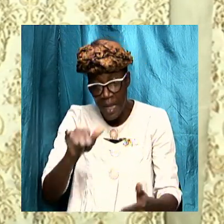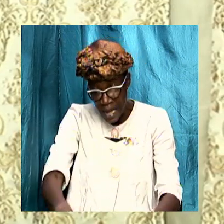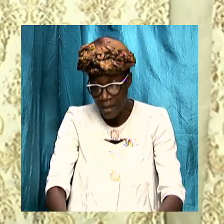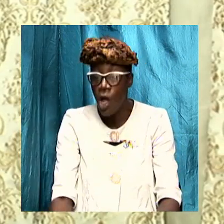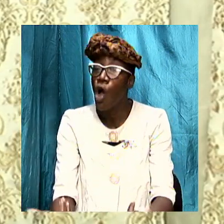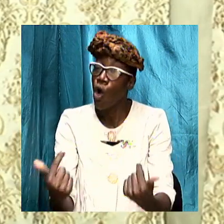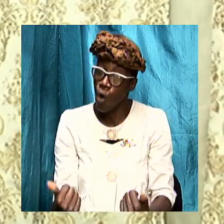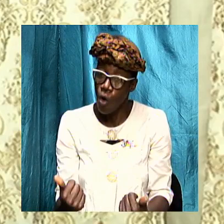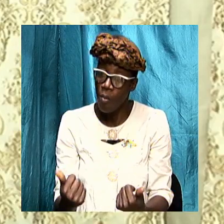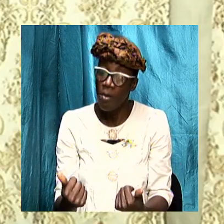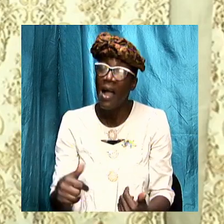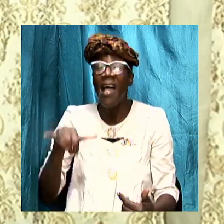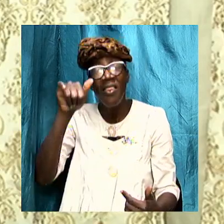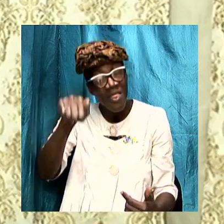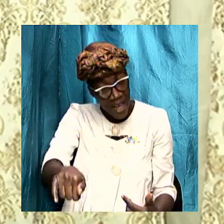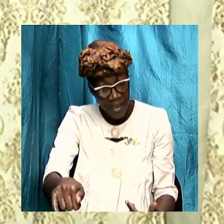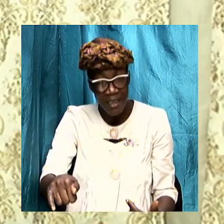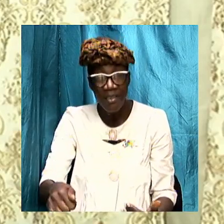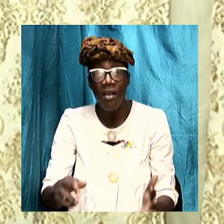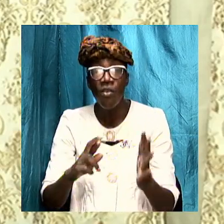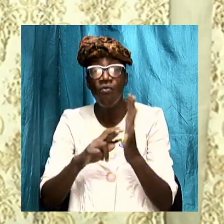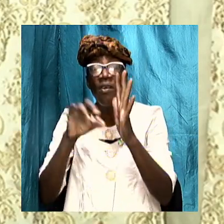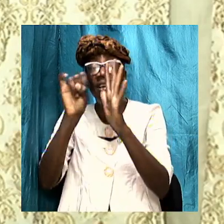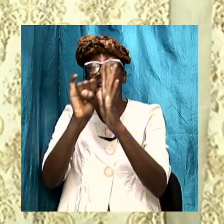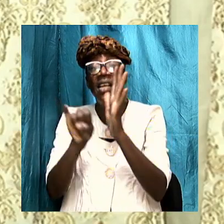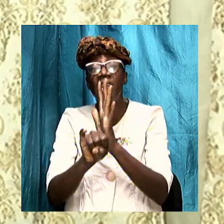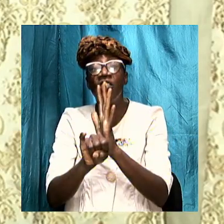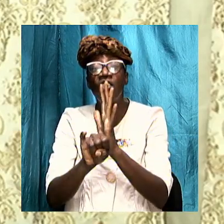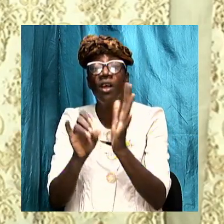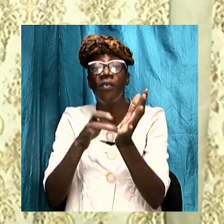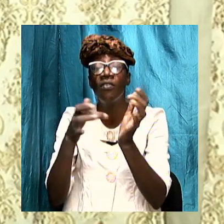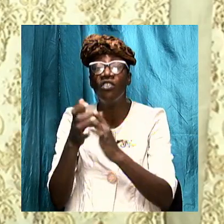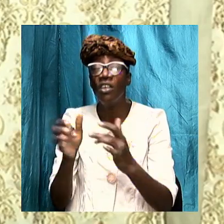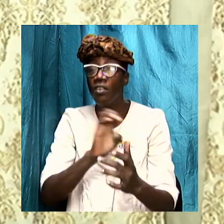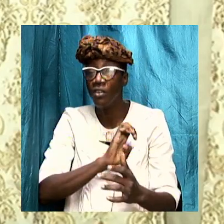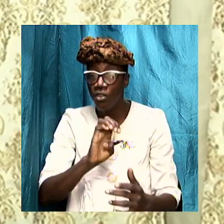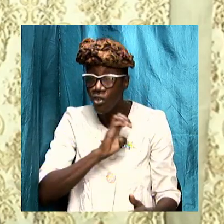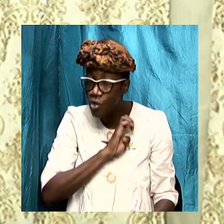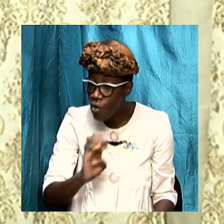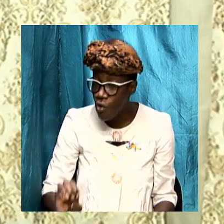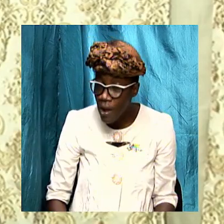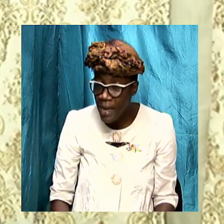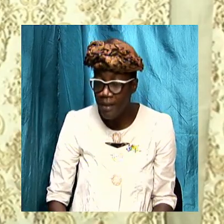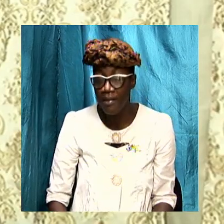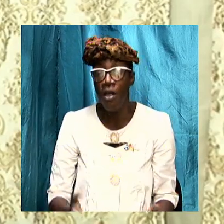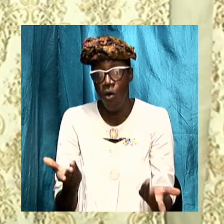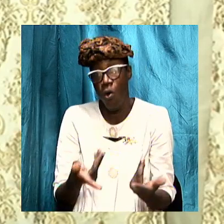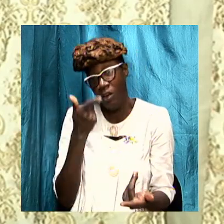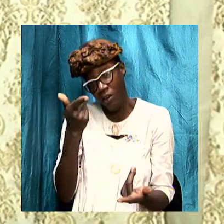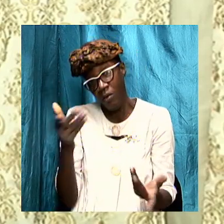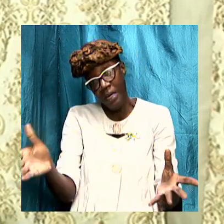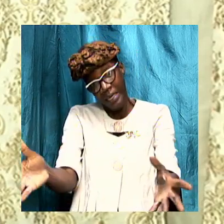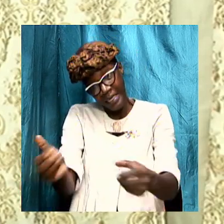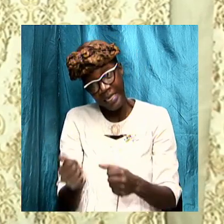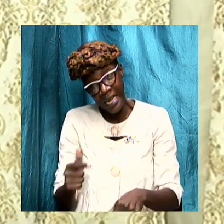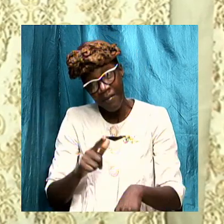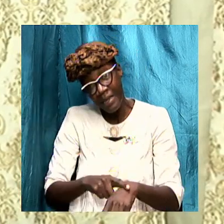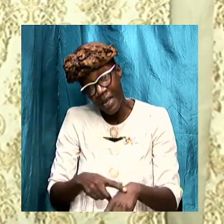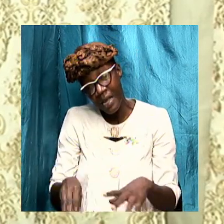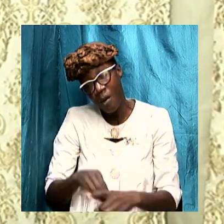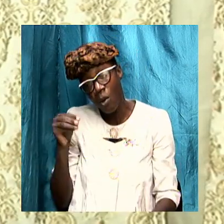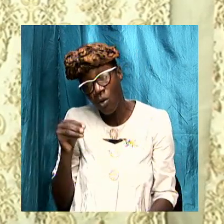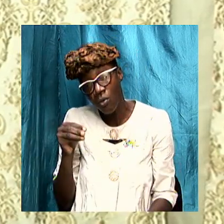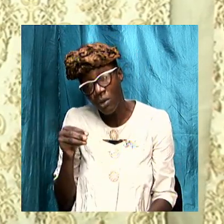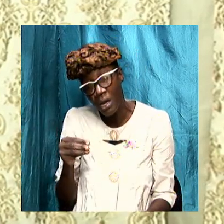revelation of Jesus Christ I would like us to take the time out and to bit by bit